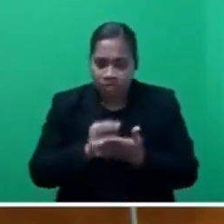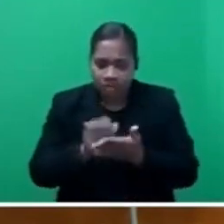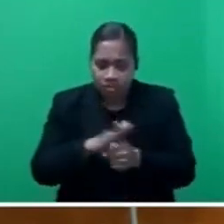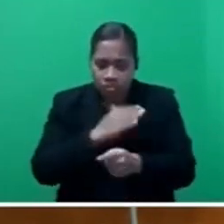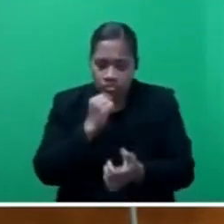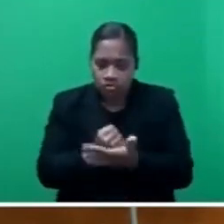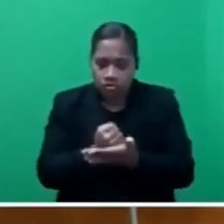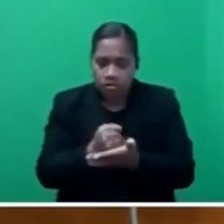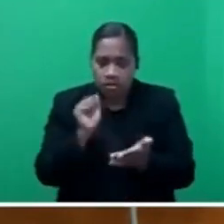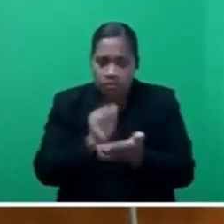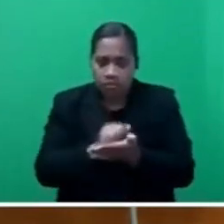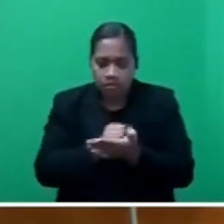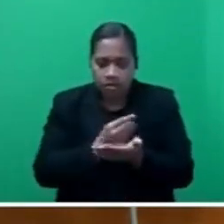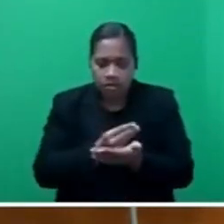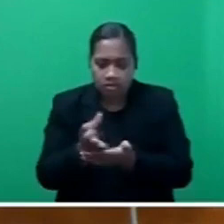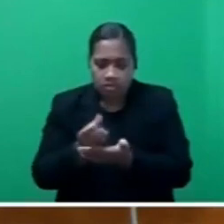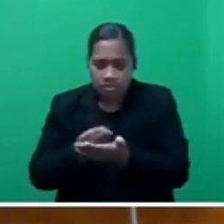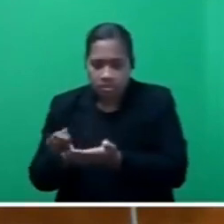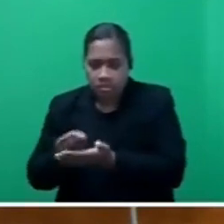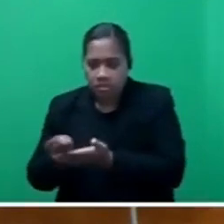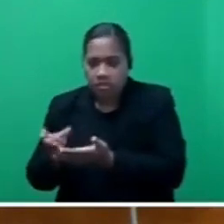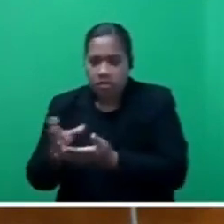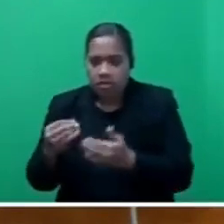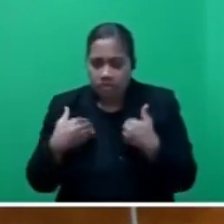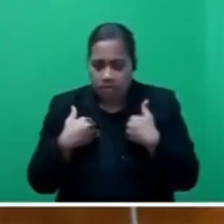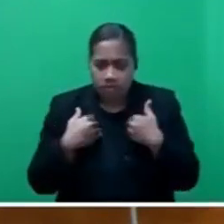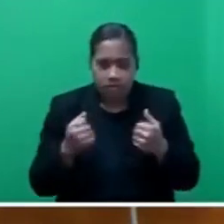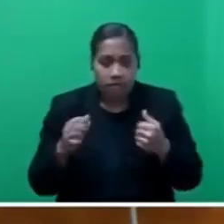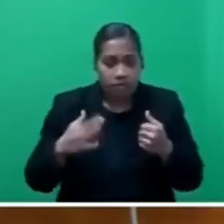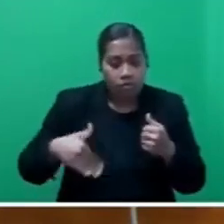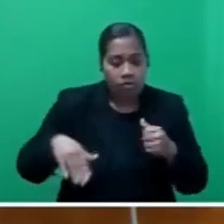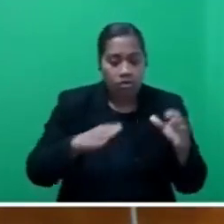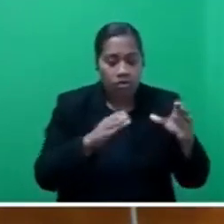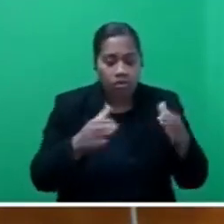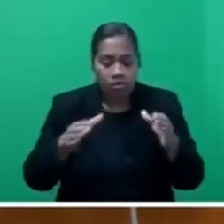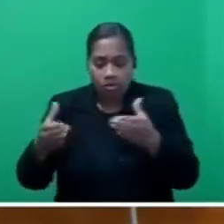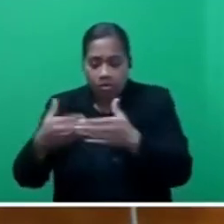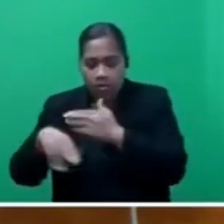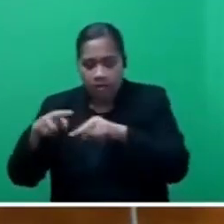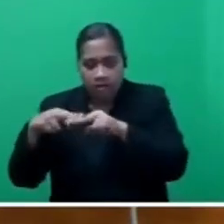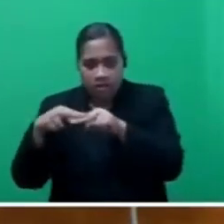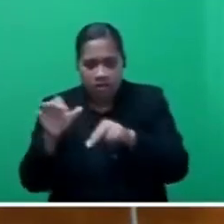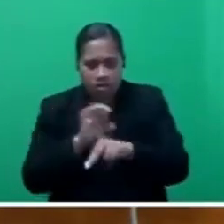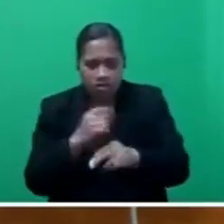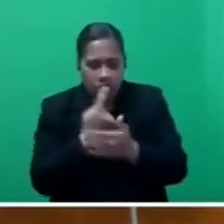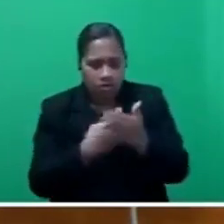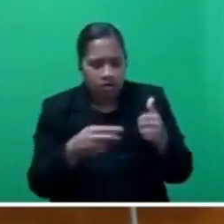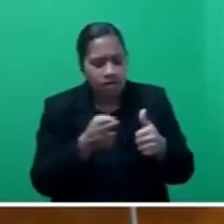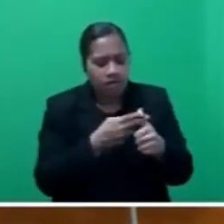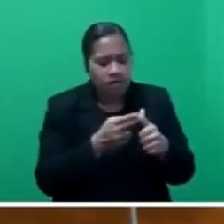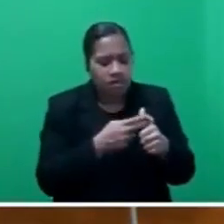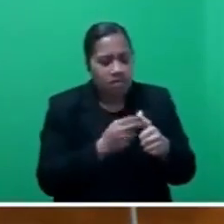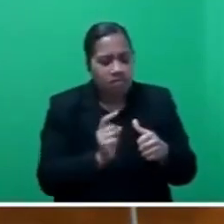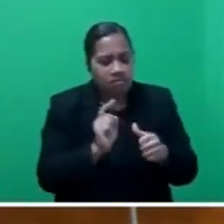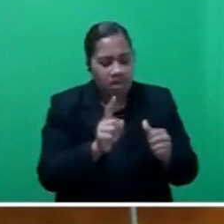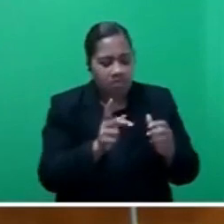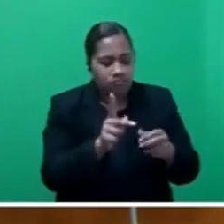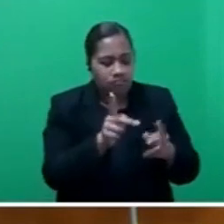wealth from all sectors in Fiji, and not just favouring a particular province, for example.